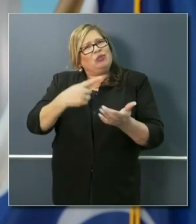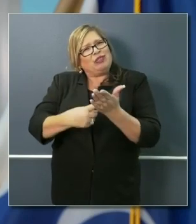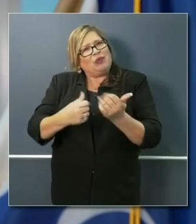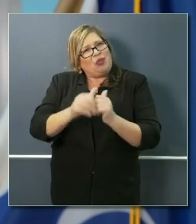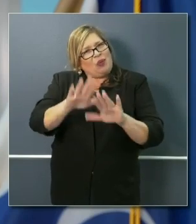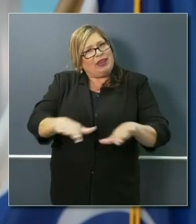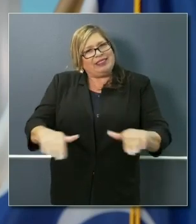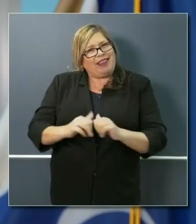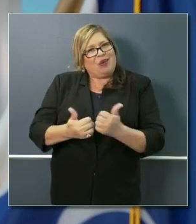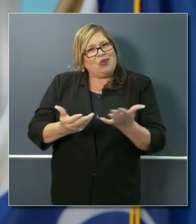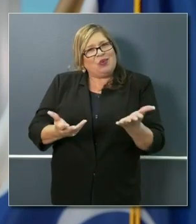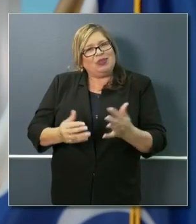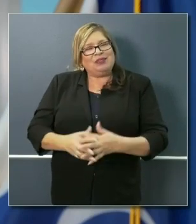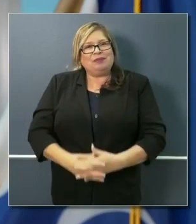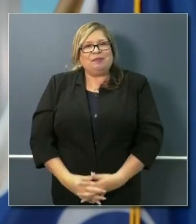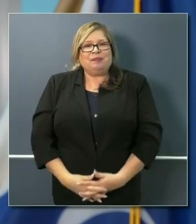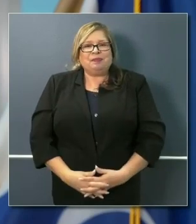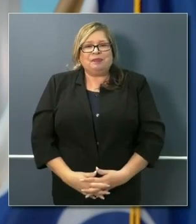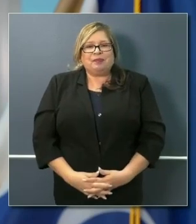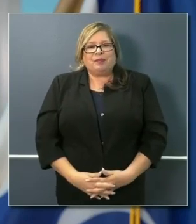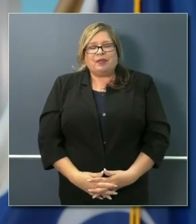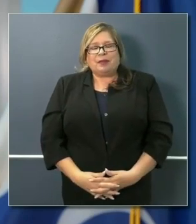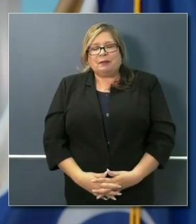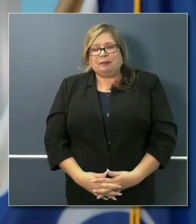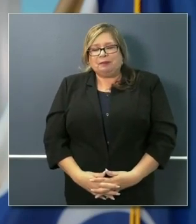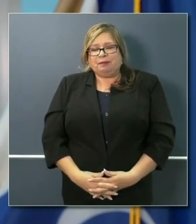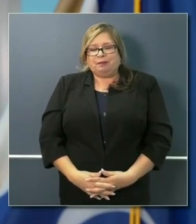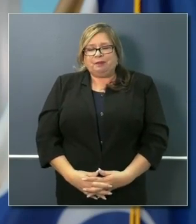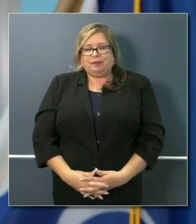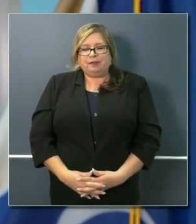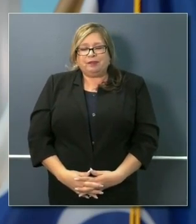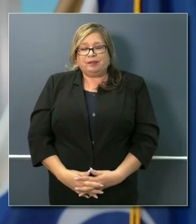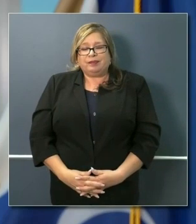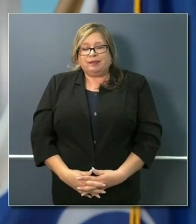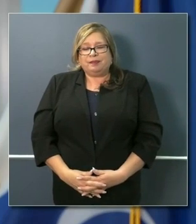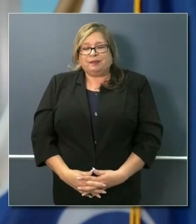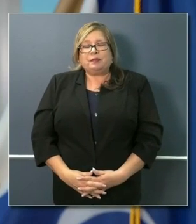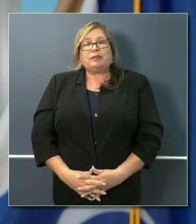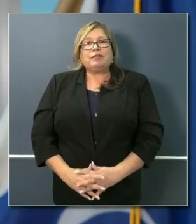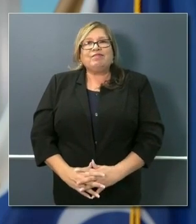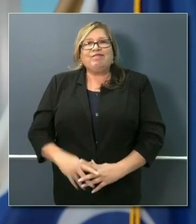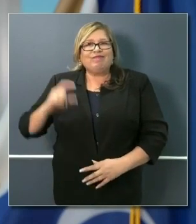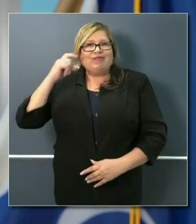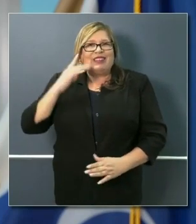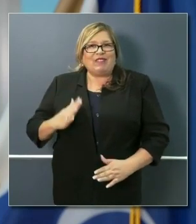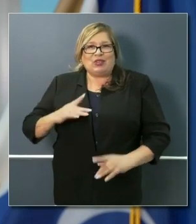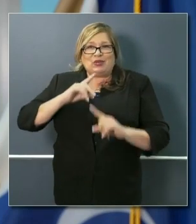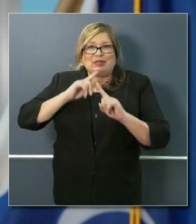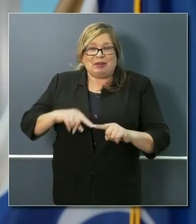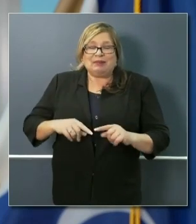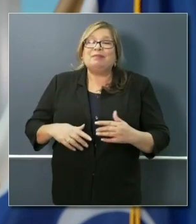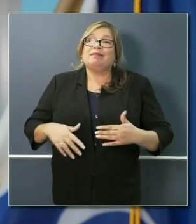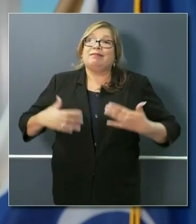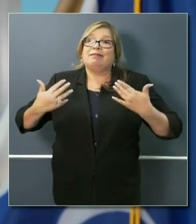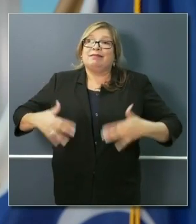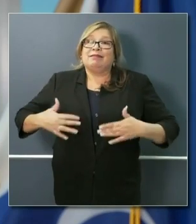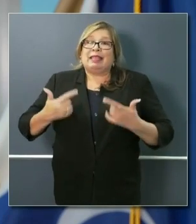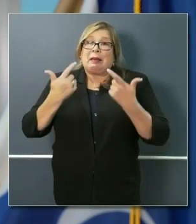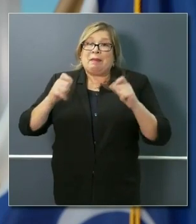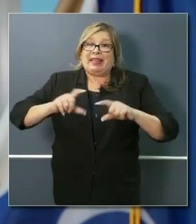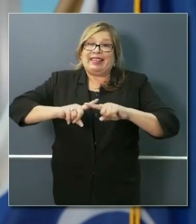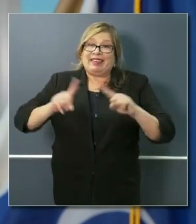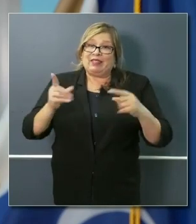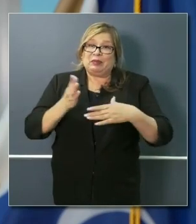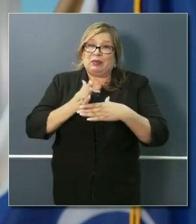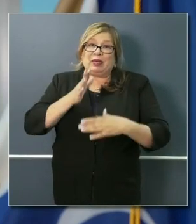I'll tell you, there is a big distance between a parent teaching their child